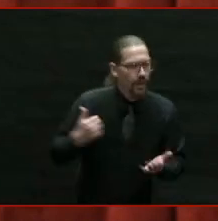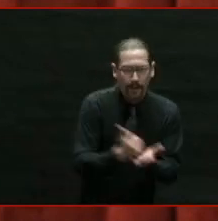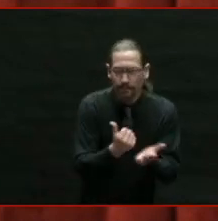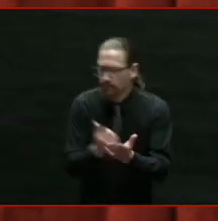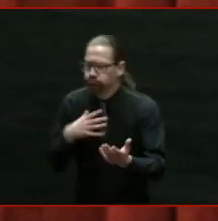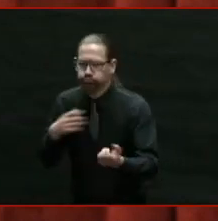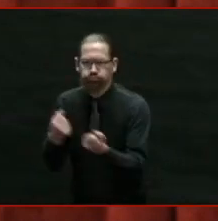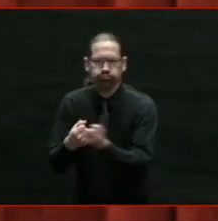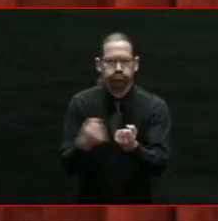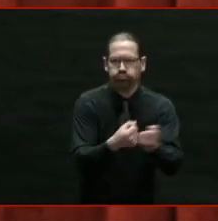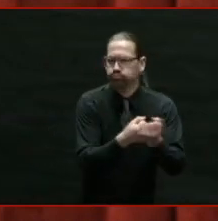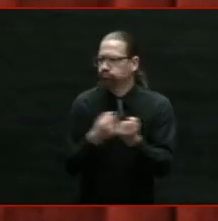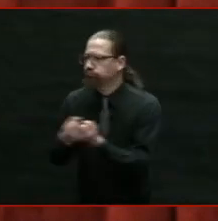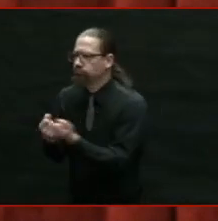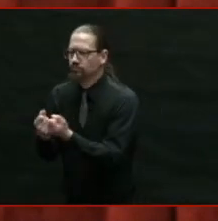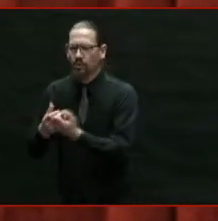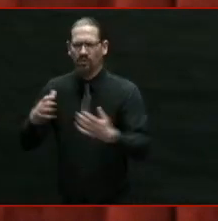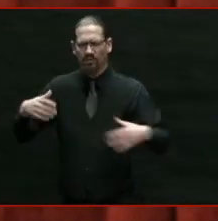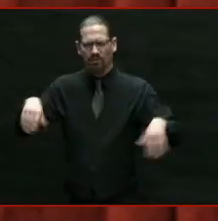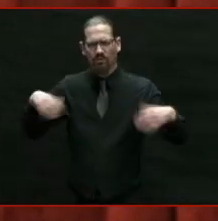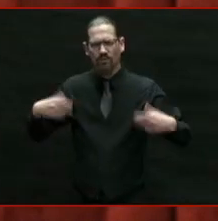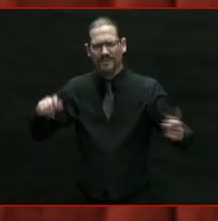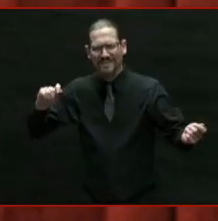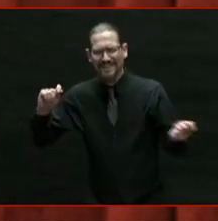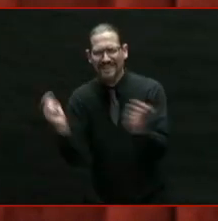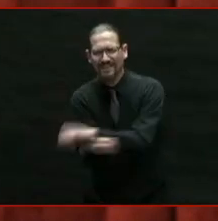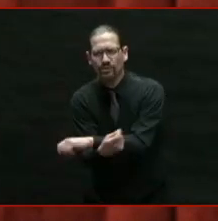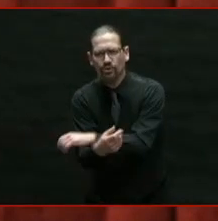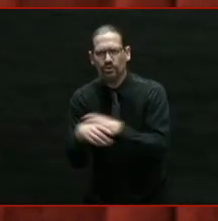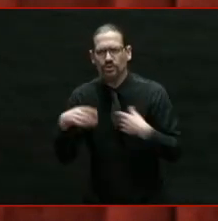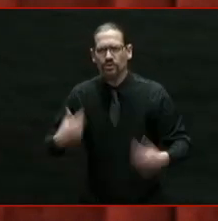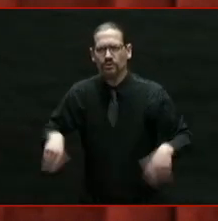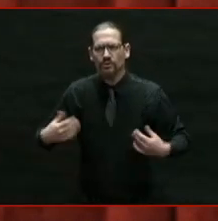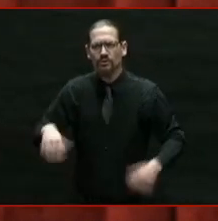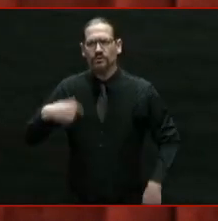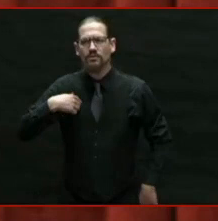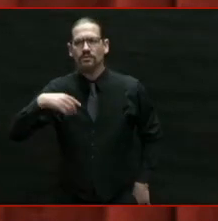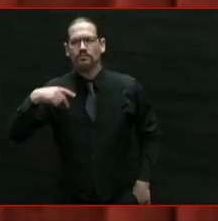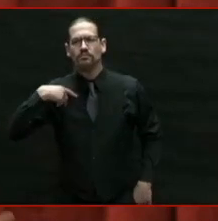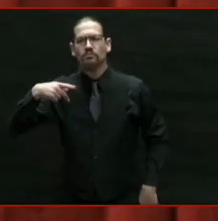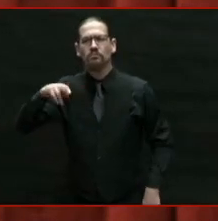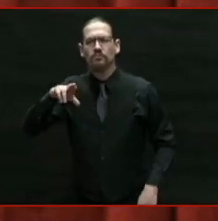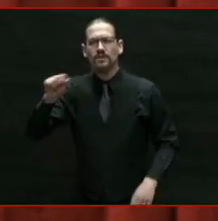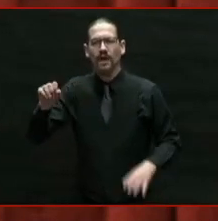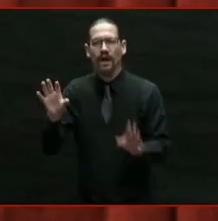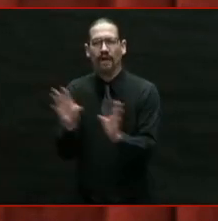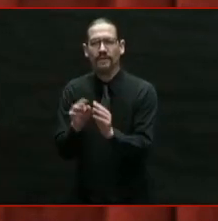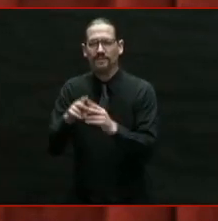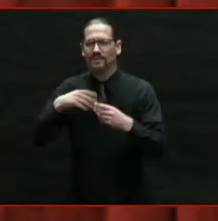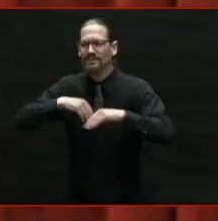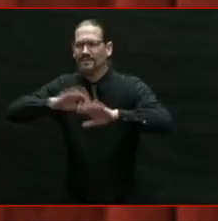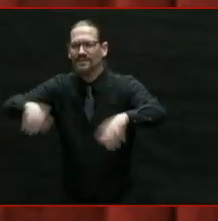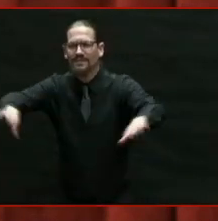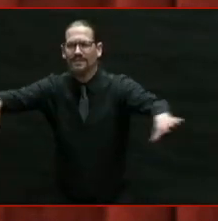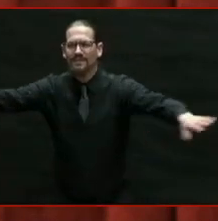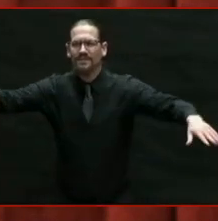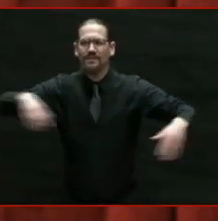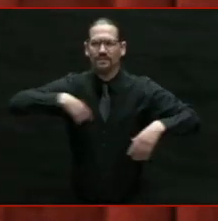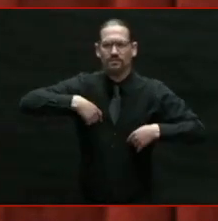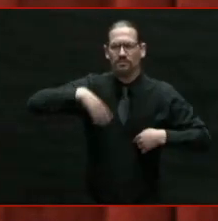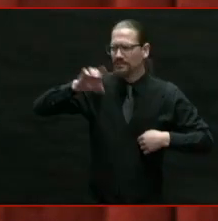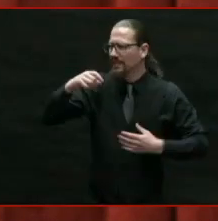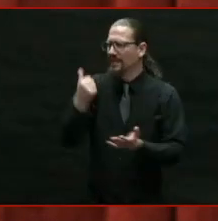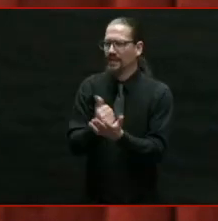up there at those press conferences asking for help. And never once did I doubt whether the people of Rhode Island would respond,